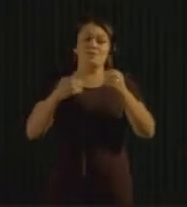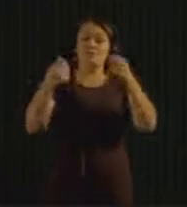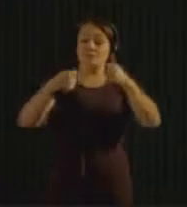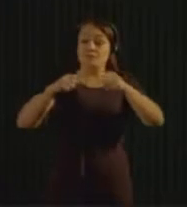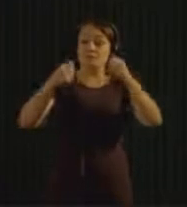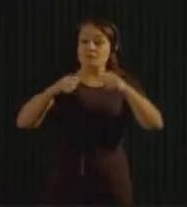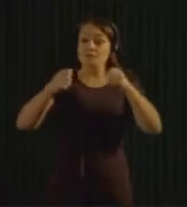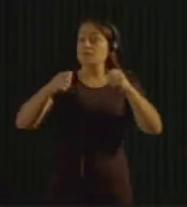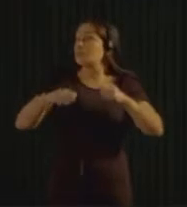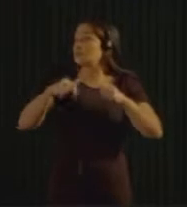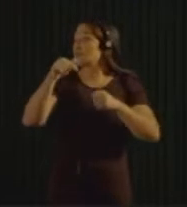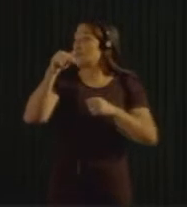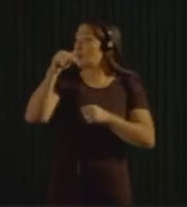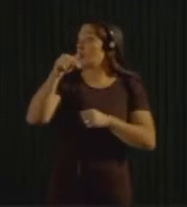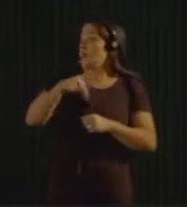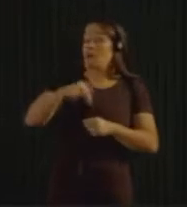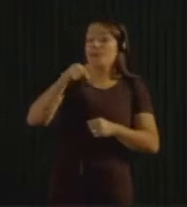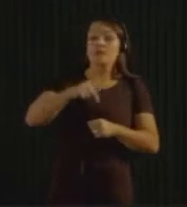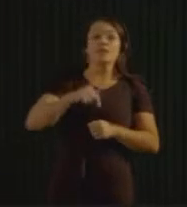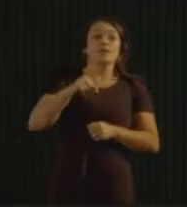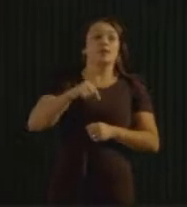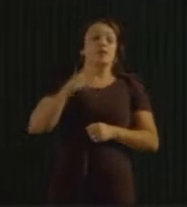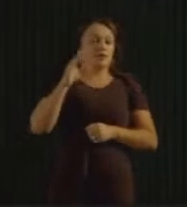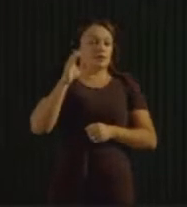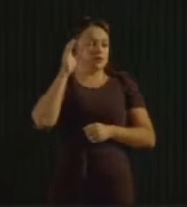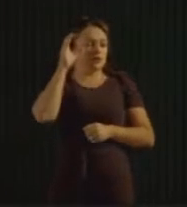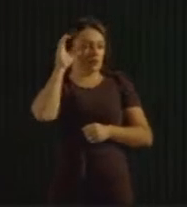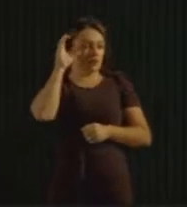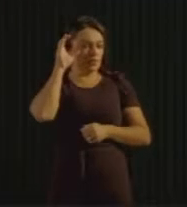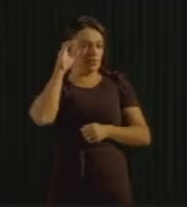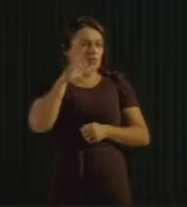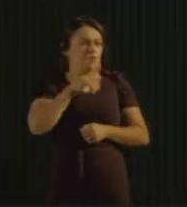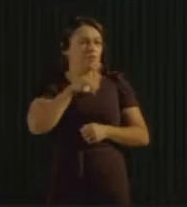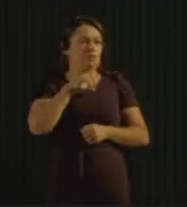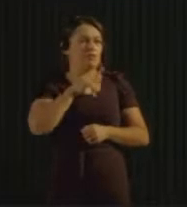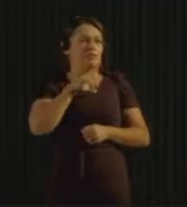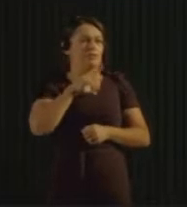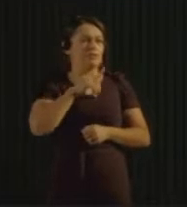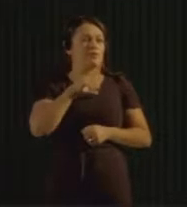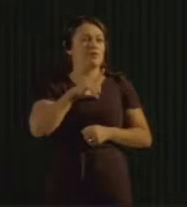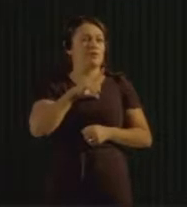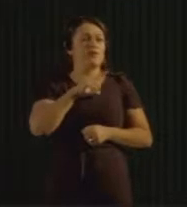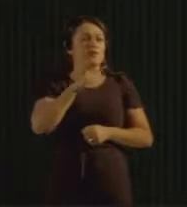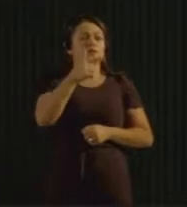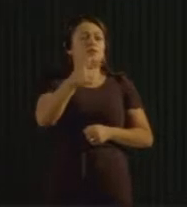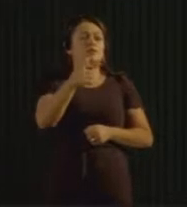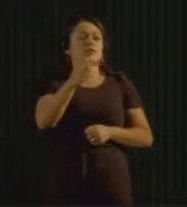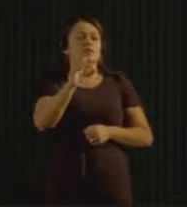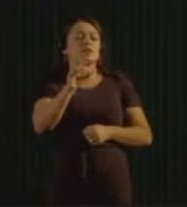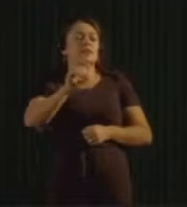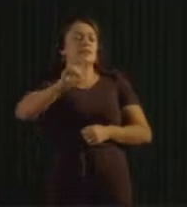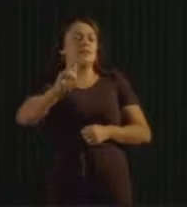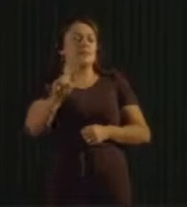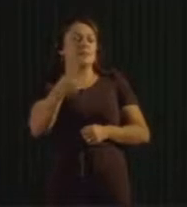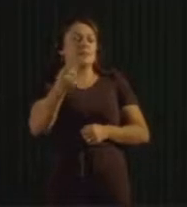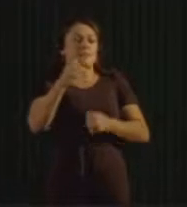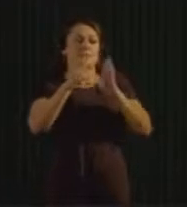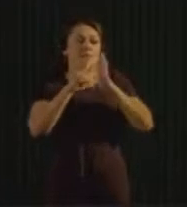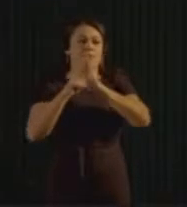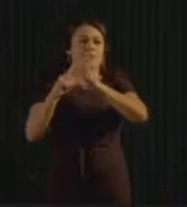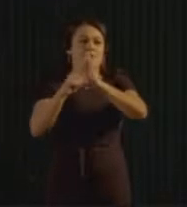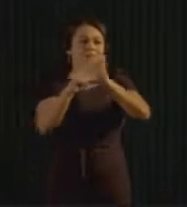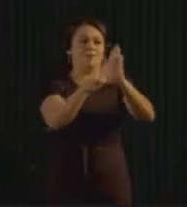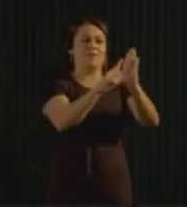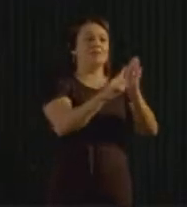,000 empresas de que vendendo um plástico, que nós não precisamos. So we were told to